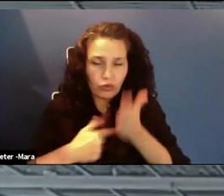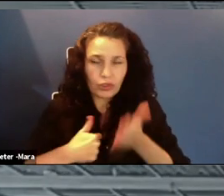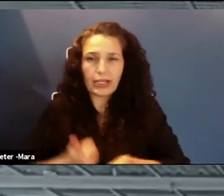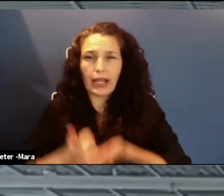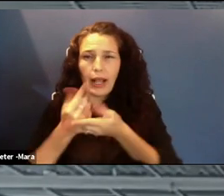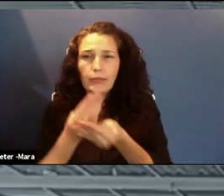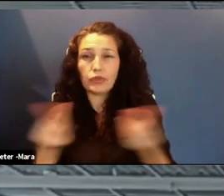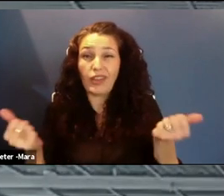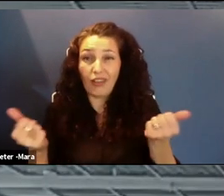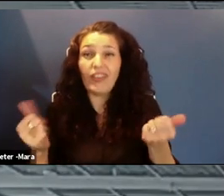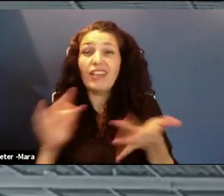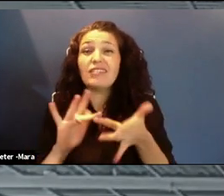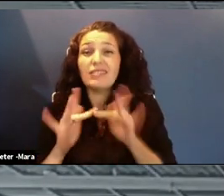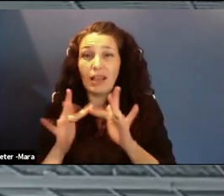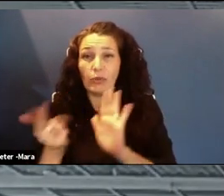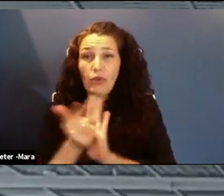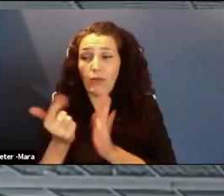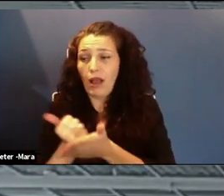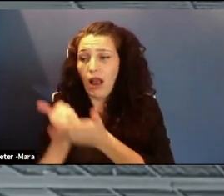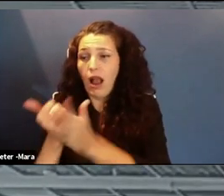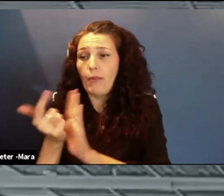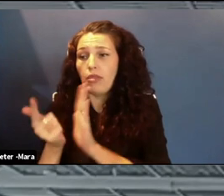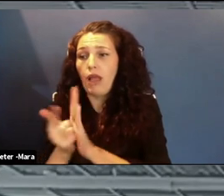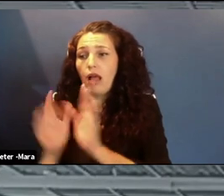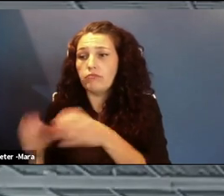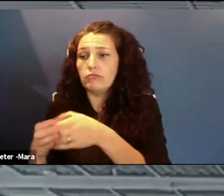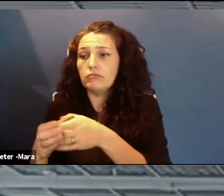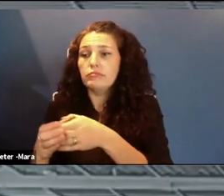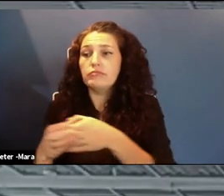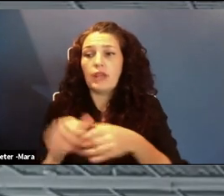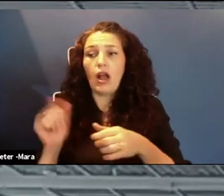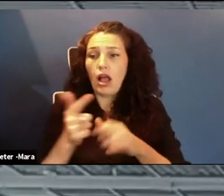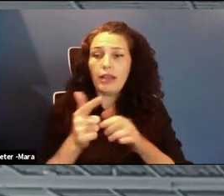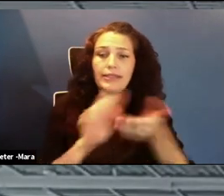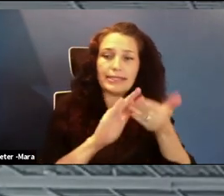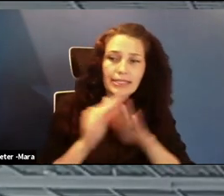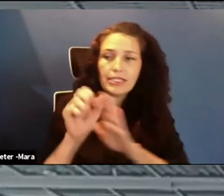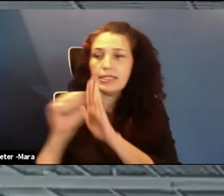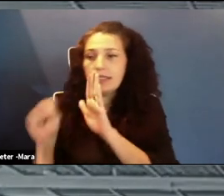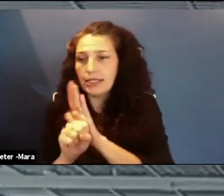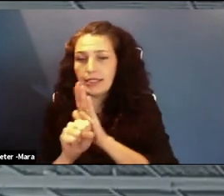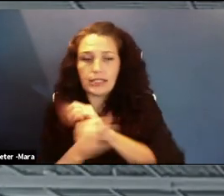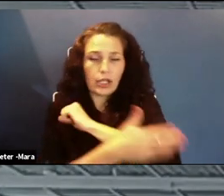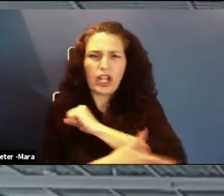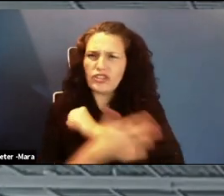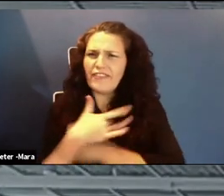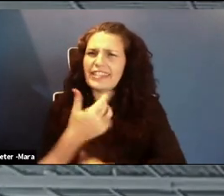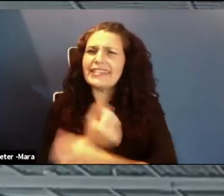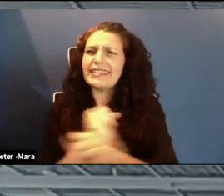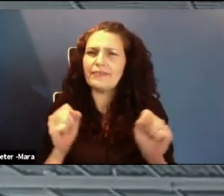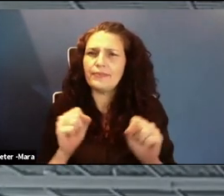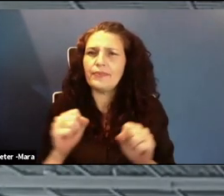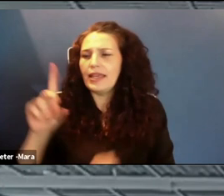organizations and law enforcement in keeping our cities, states, and countries safe. You could say that at